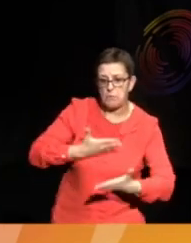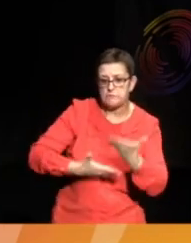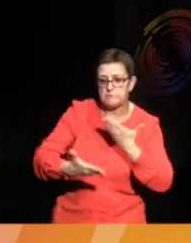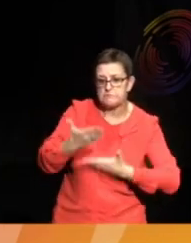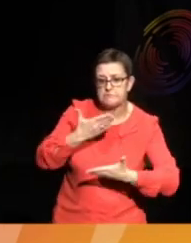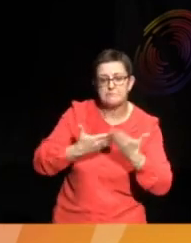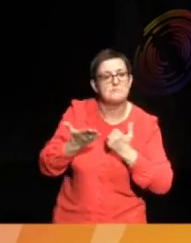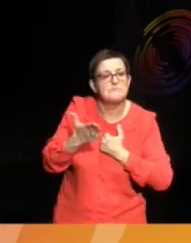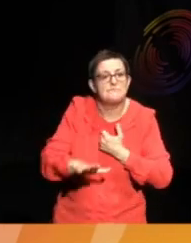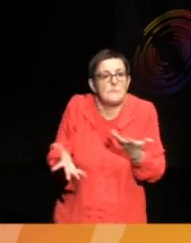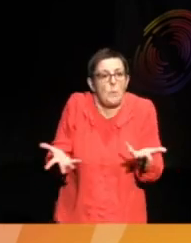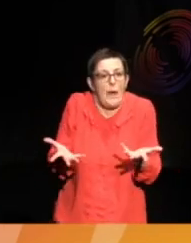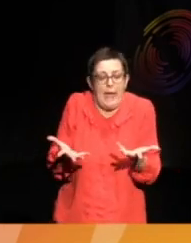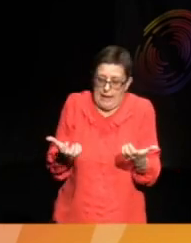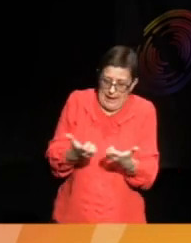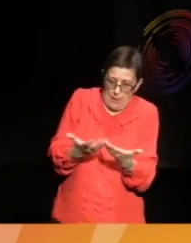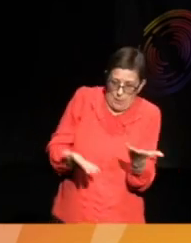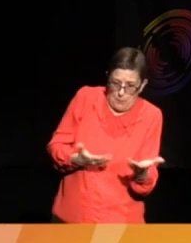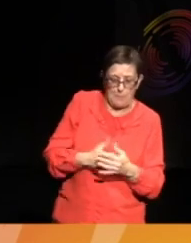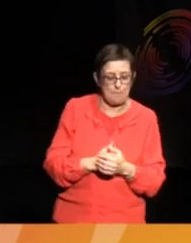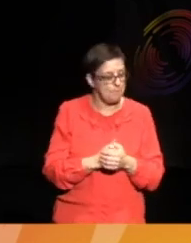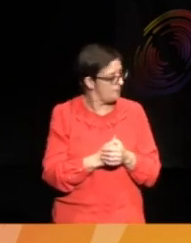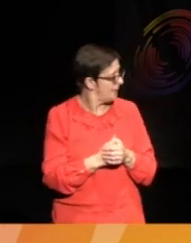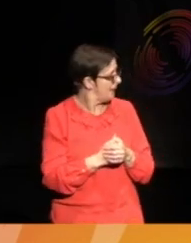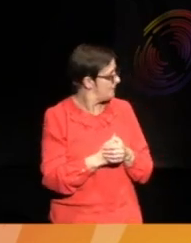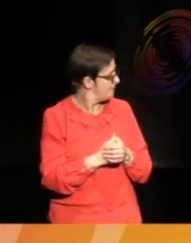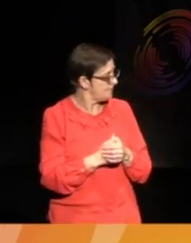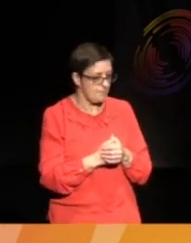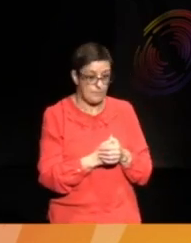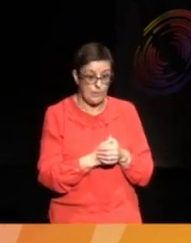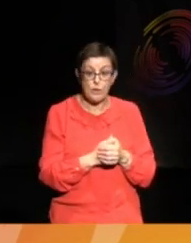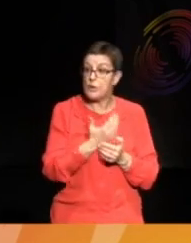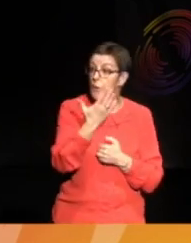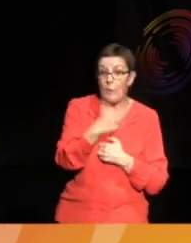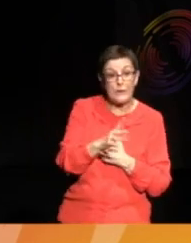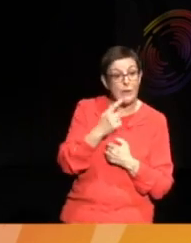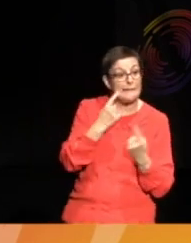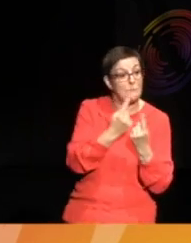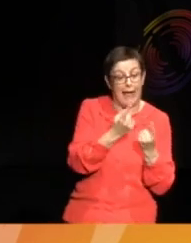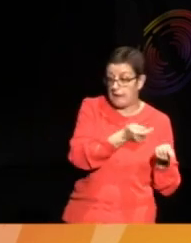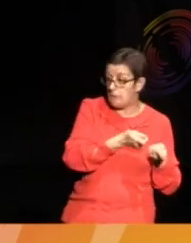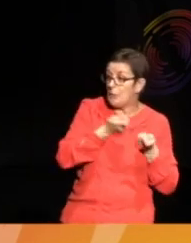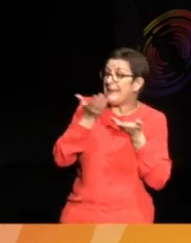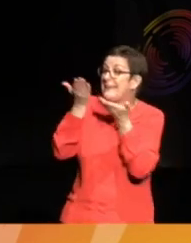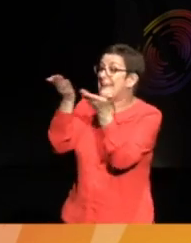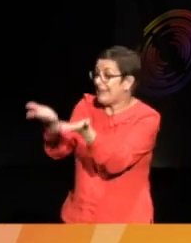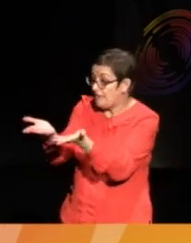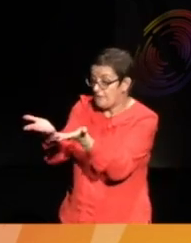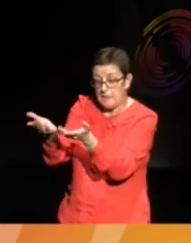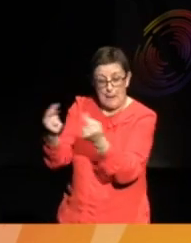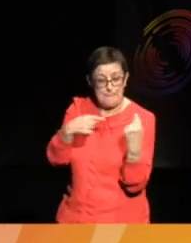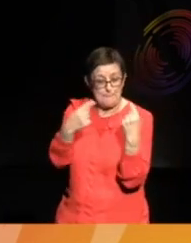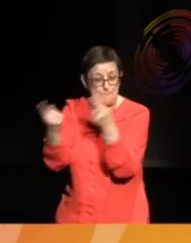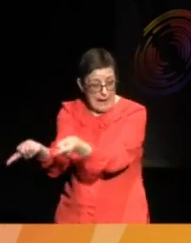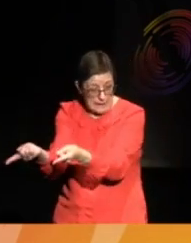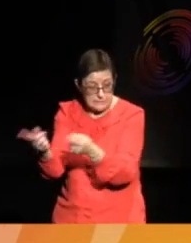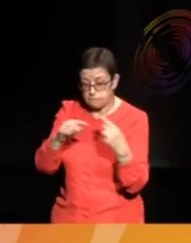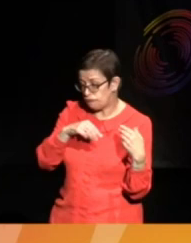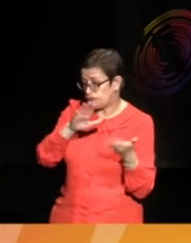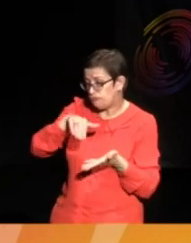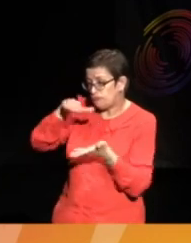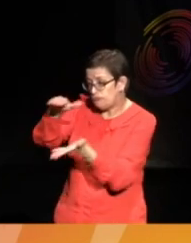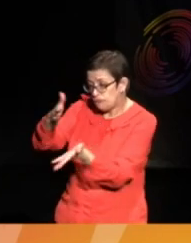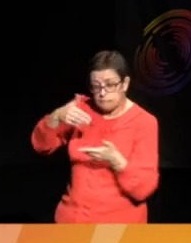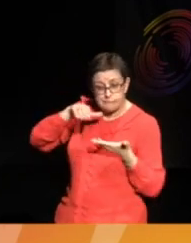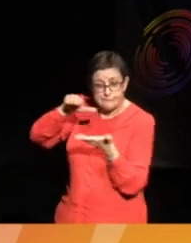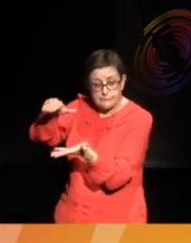But, you know, so what was the experience of, when you handed the stuff, what happened? Yeah, so it was a long, so it was in partnership with an